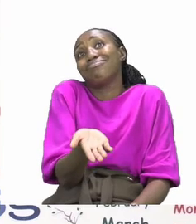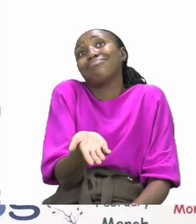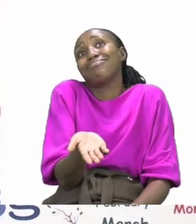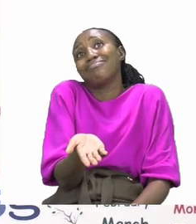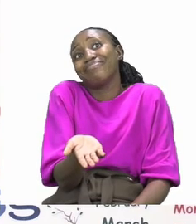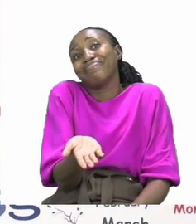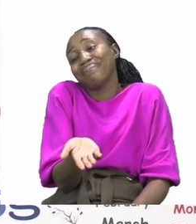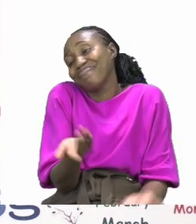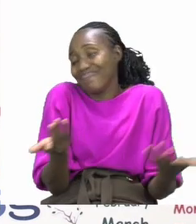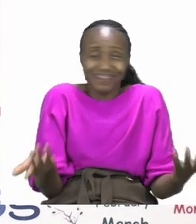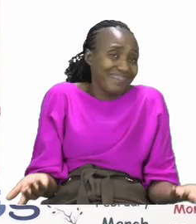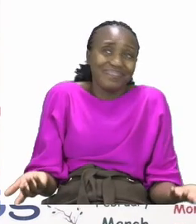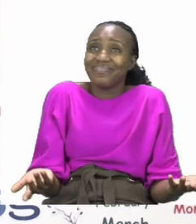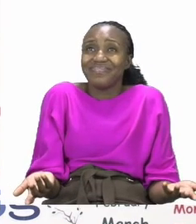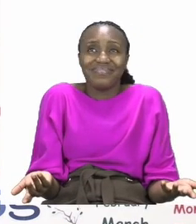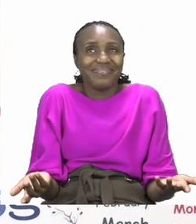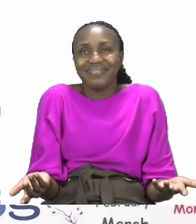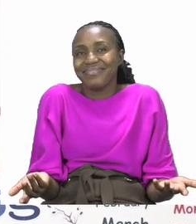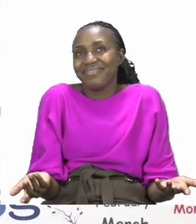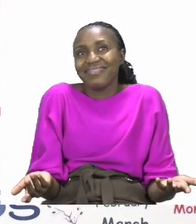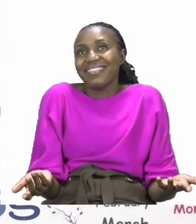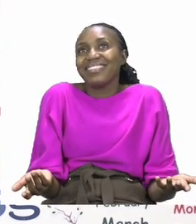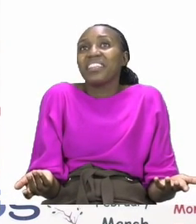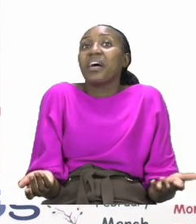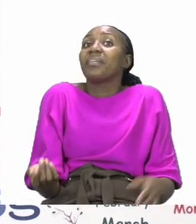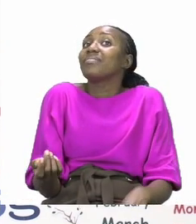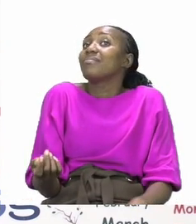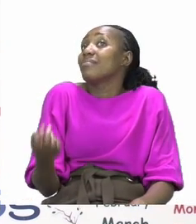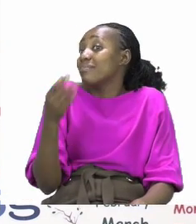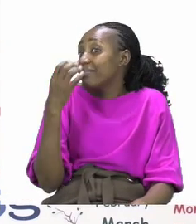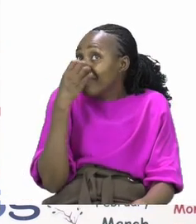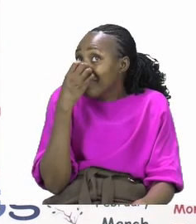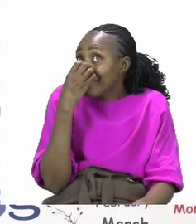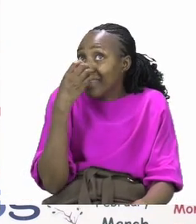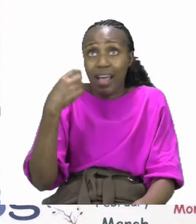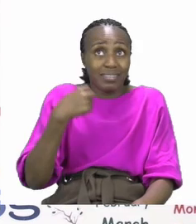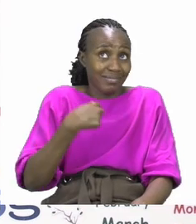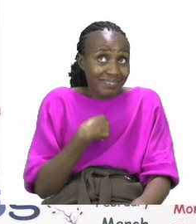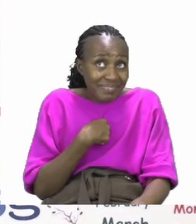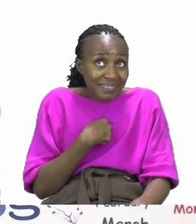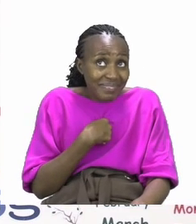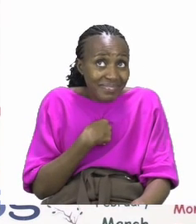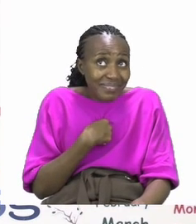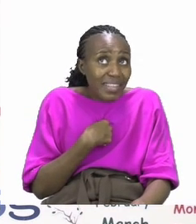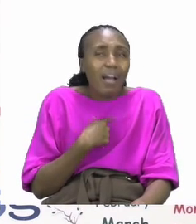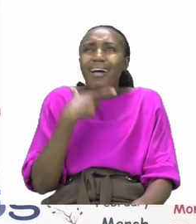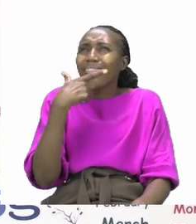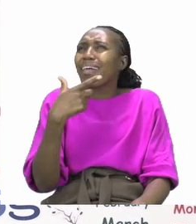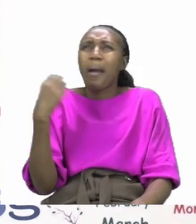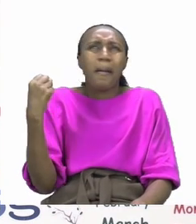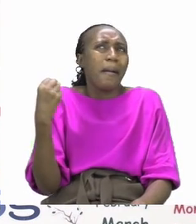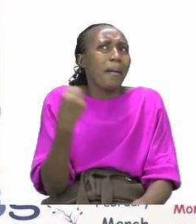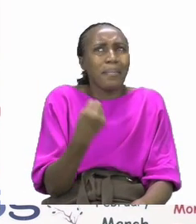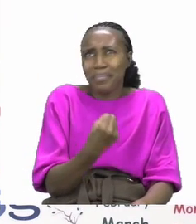There you are Zoshi! So, from Zoshi and I, we would like to